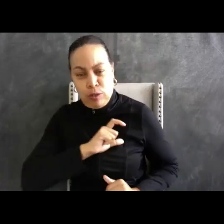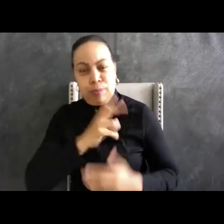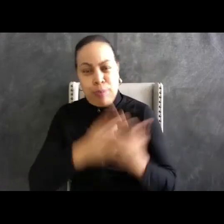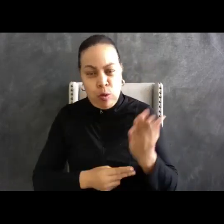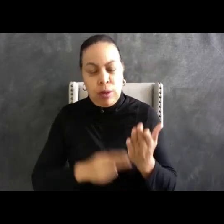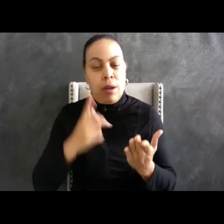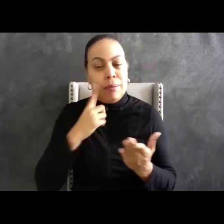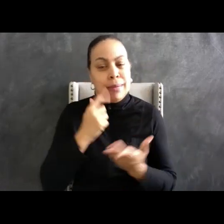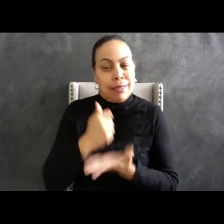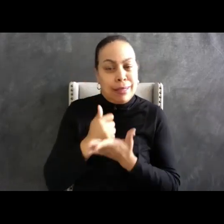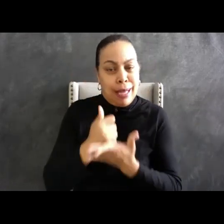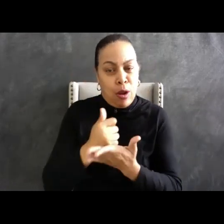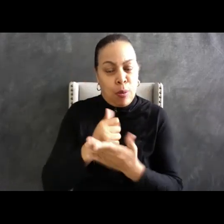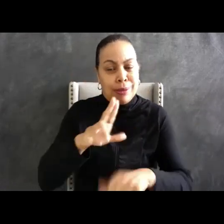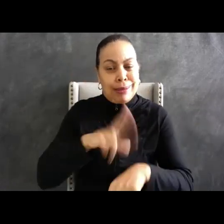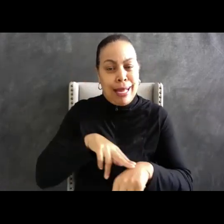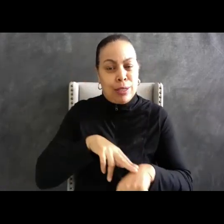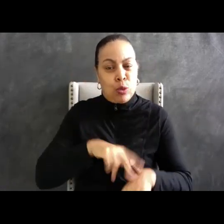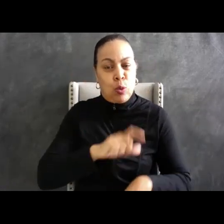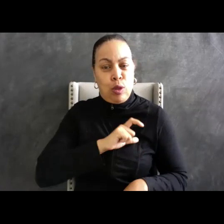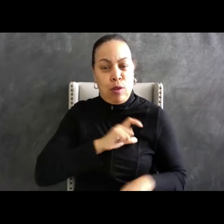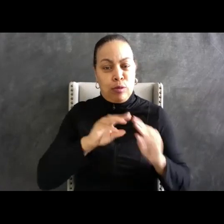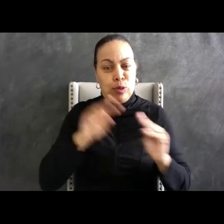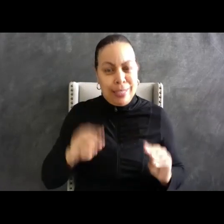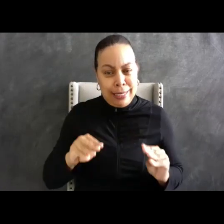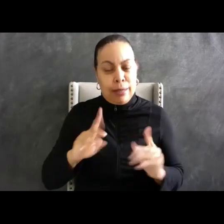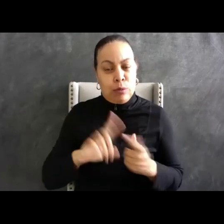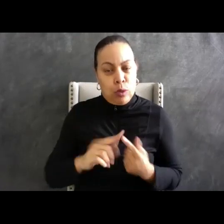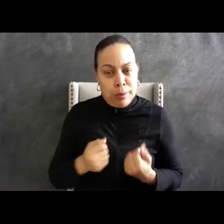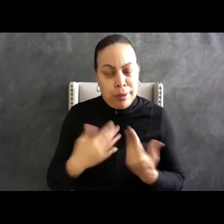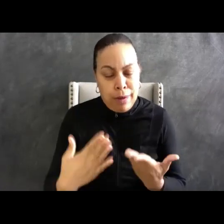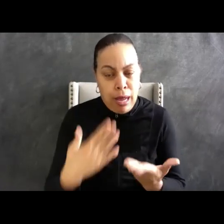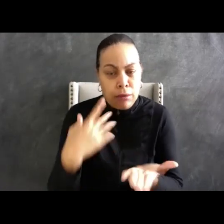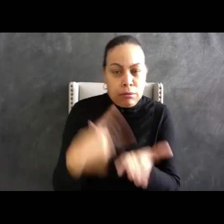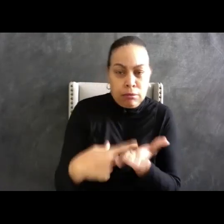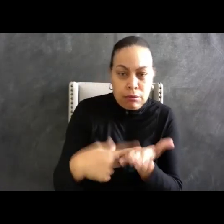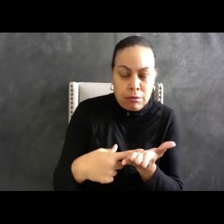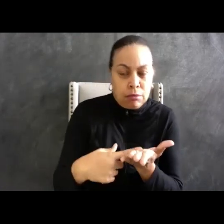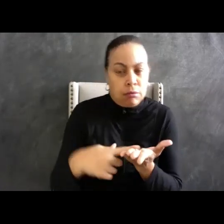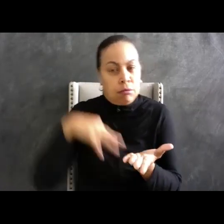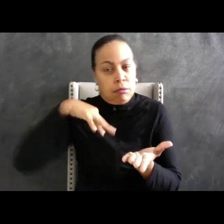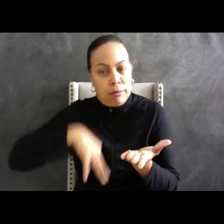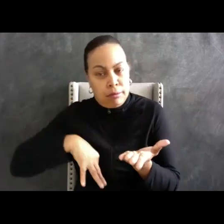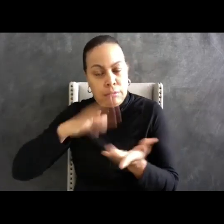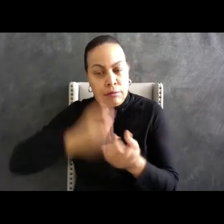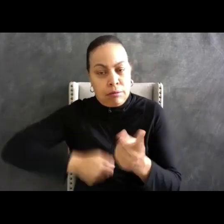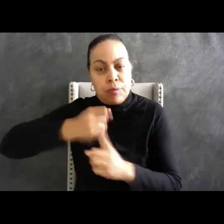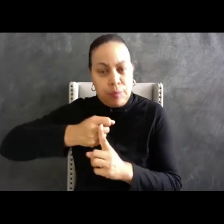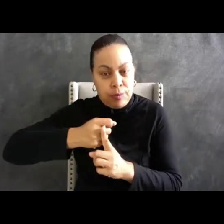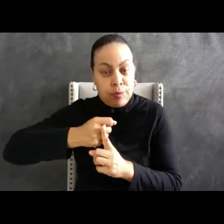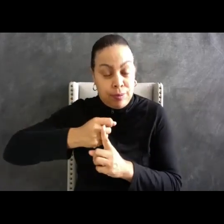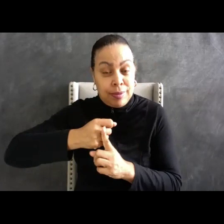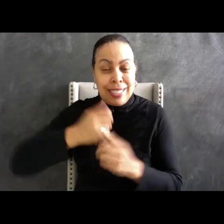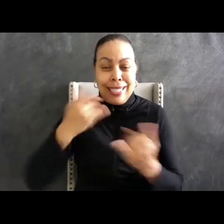Museum to set the table for meaningful and impactful conversations. Now for some brief